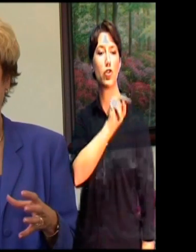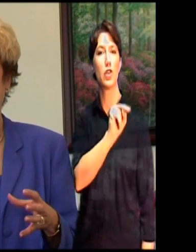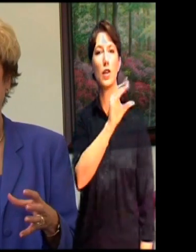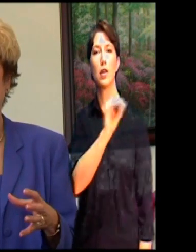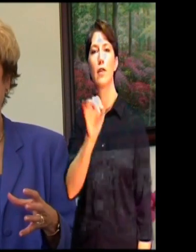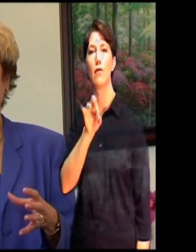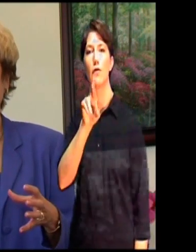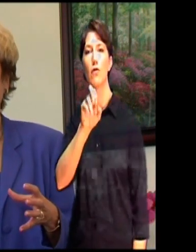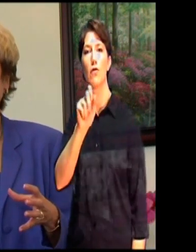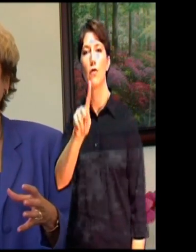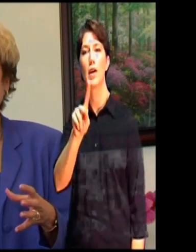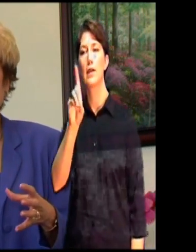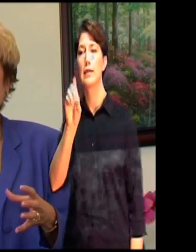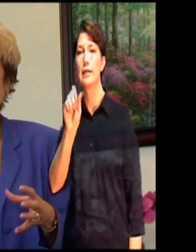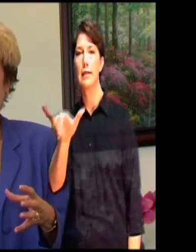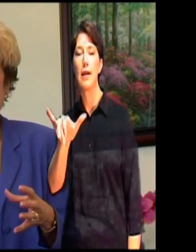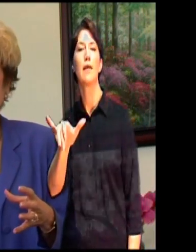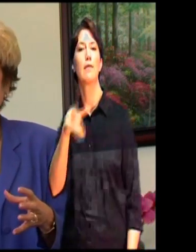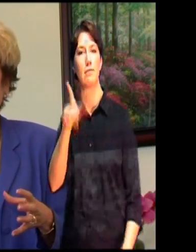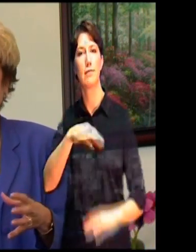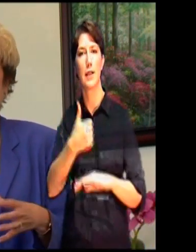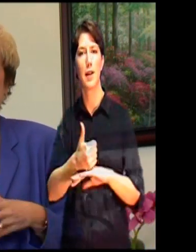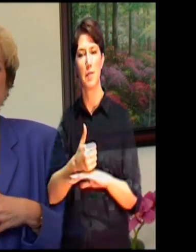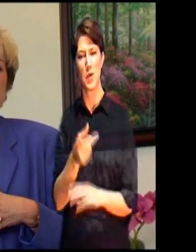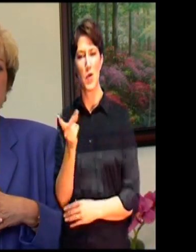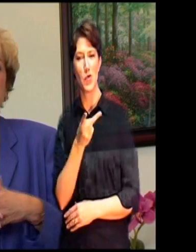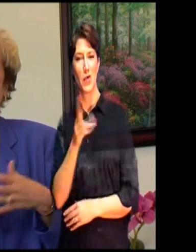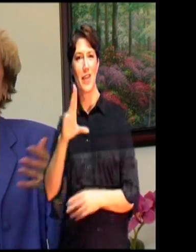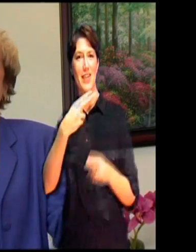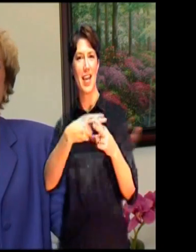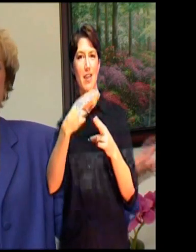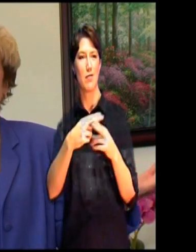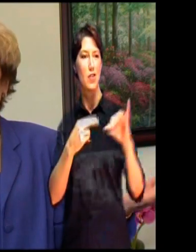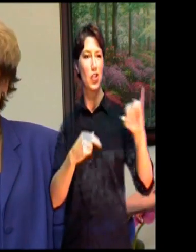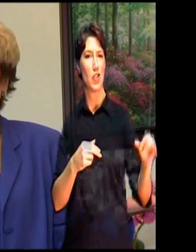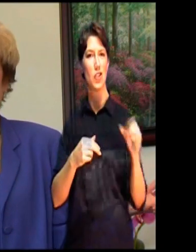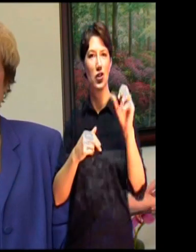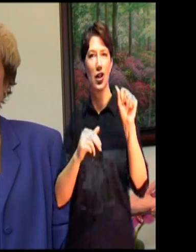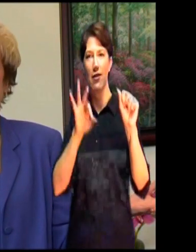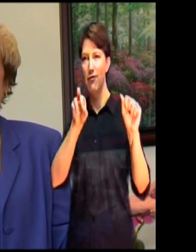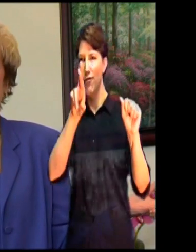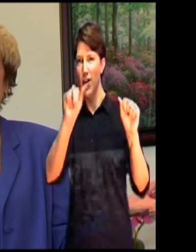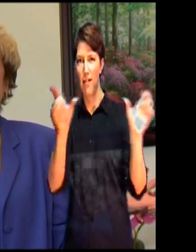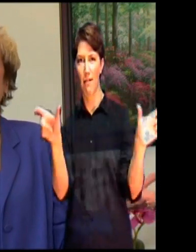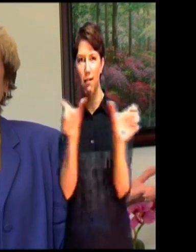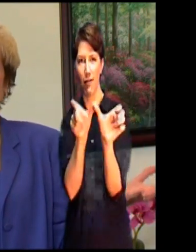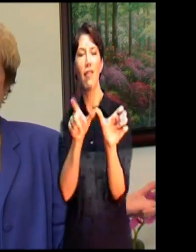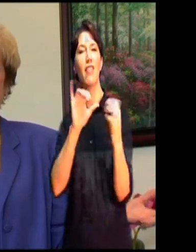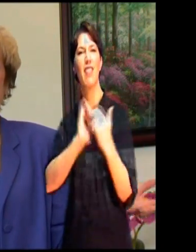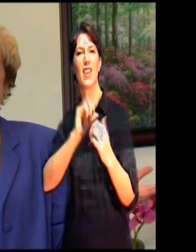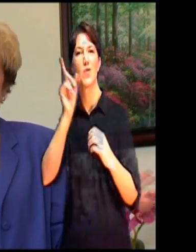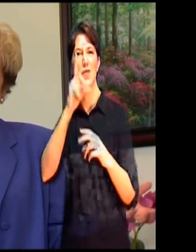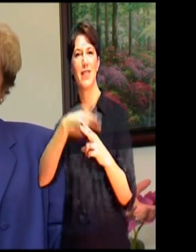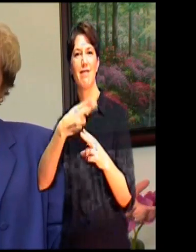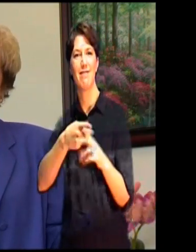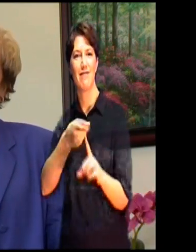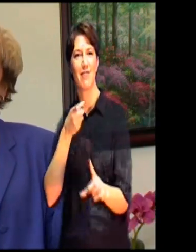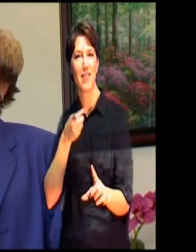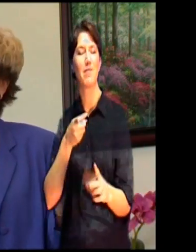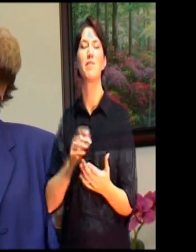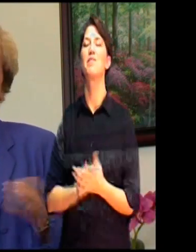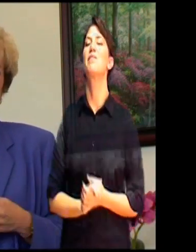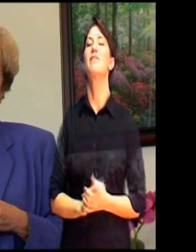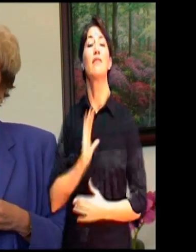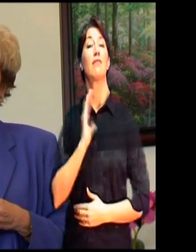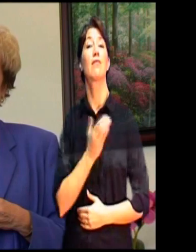Jaffra. What's so exciting, as I said earlier, is we have grown to be a worldwide company from word of mouth advertising. So